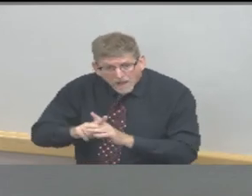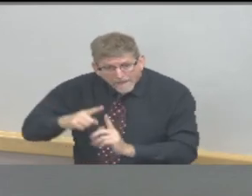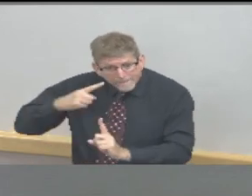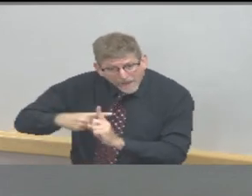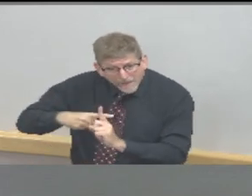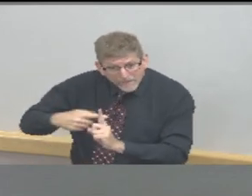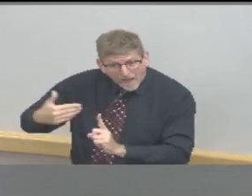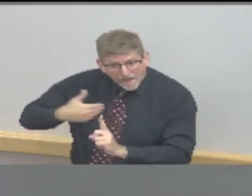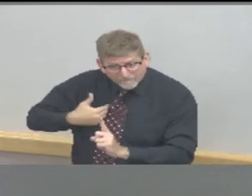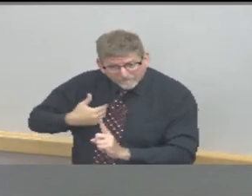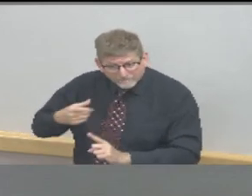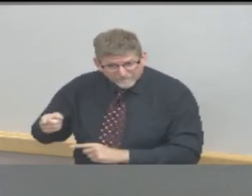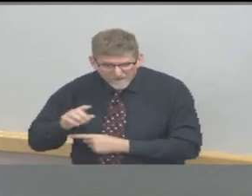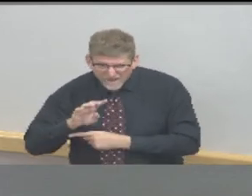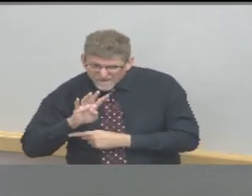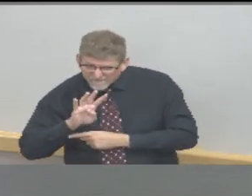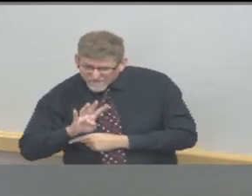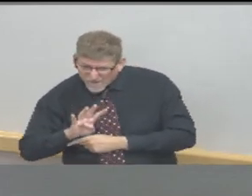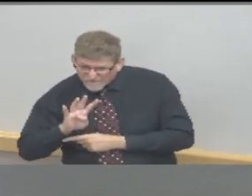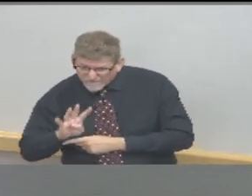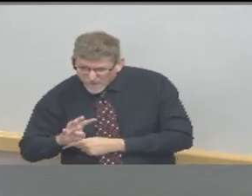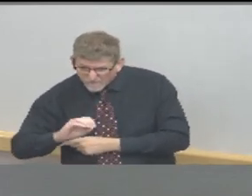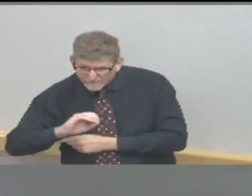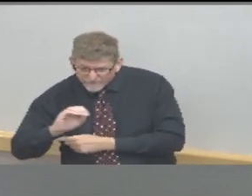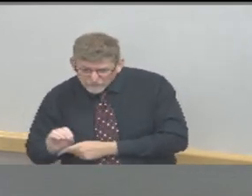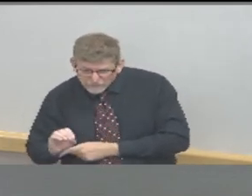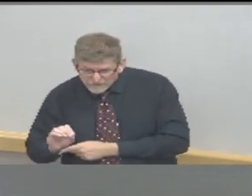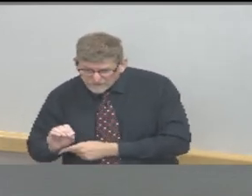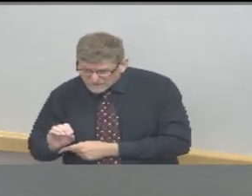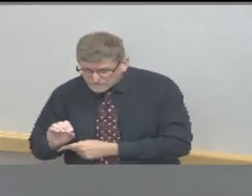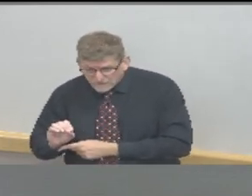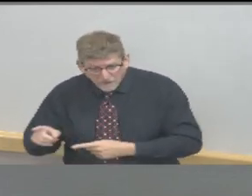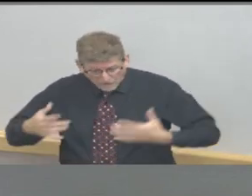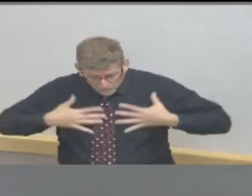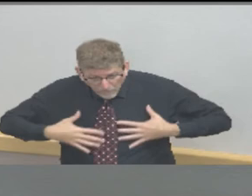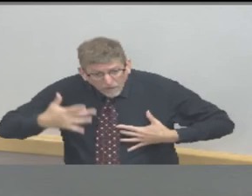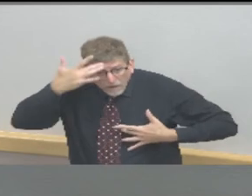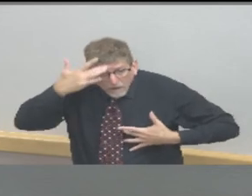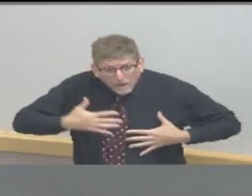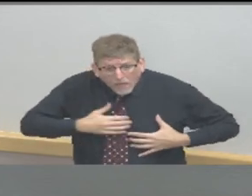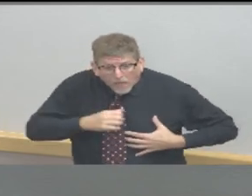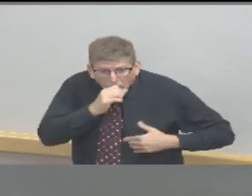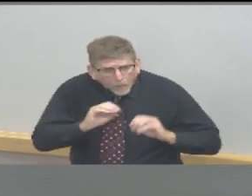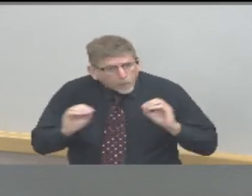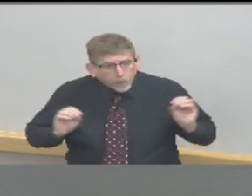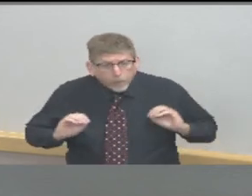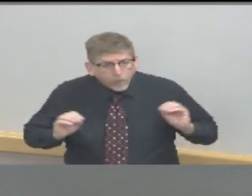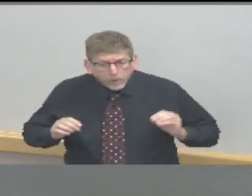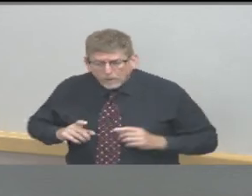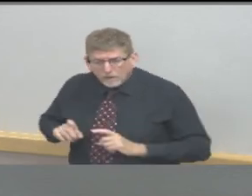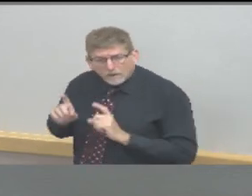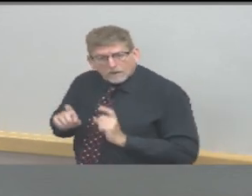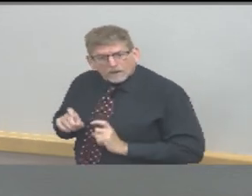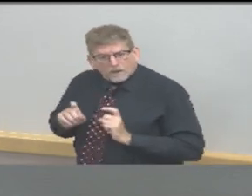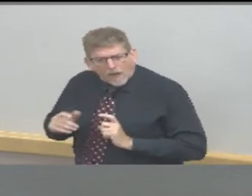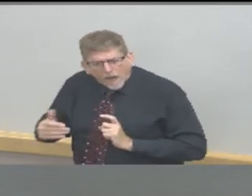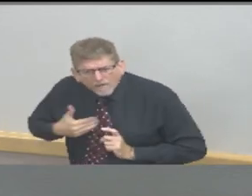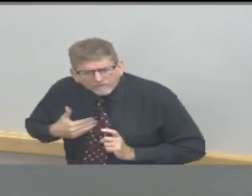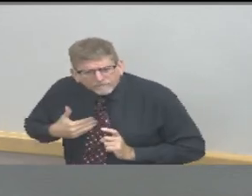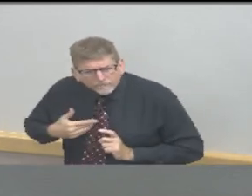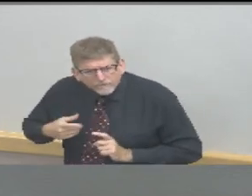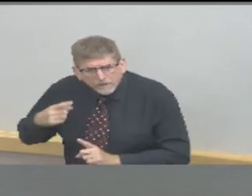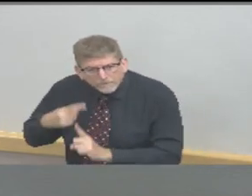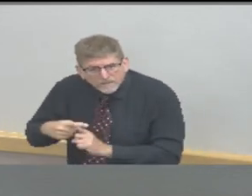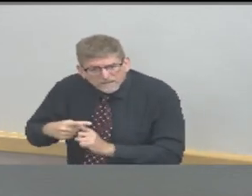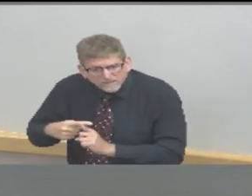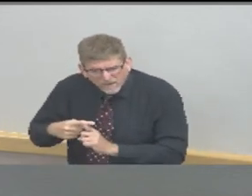they were asymptomatic they had no idea they had COVID-19 that's nearly half of people positive were